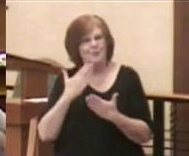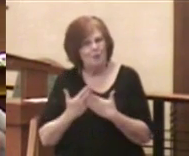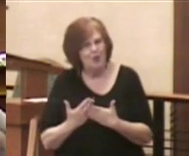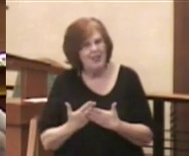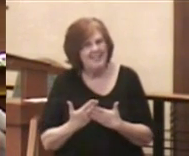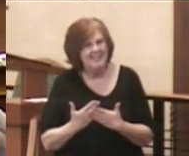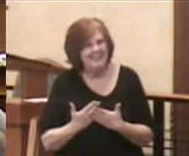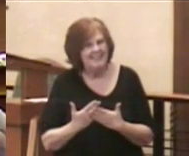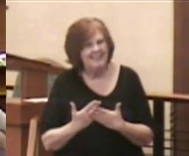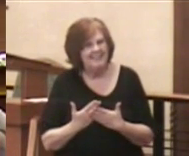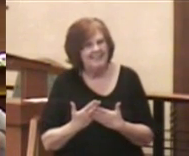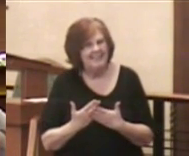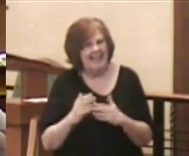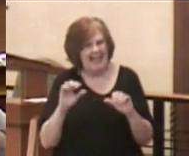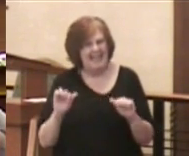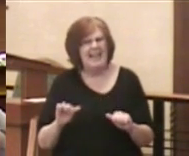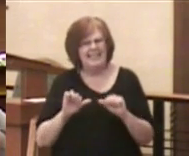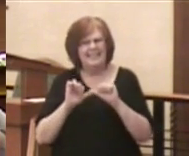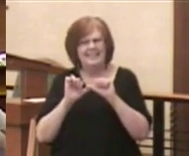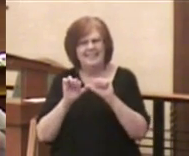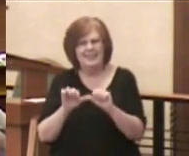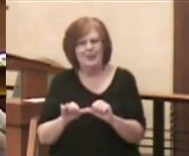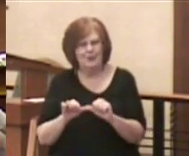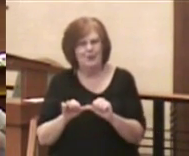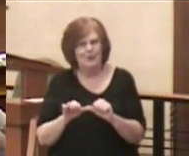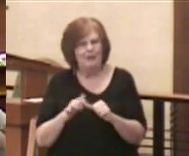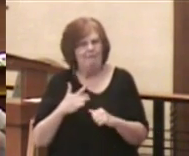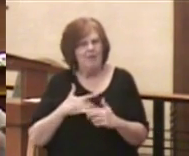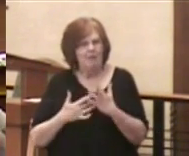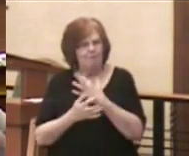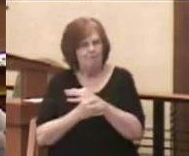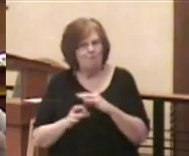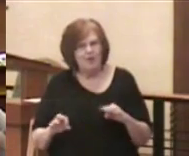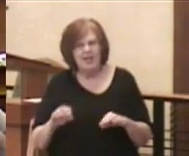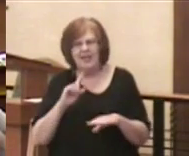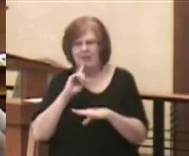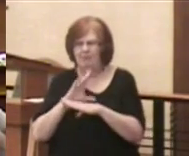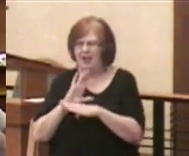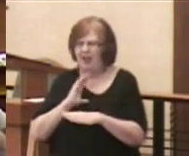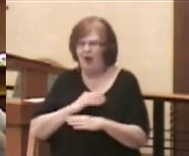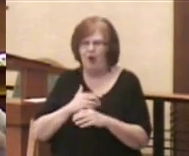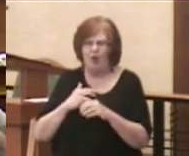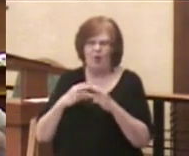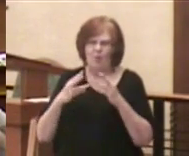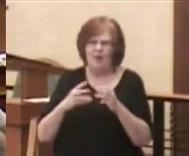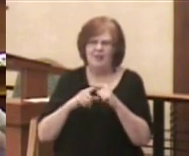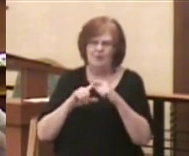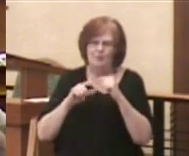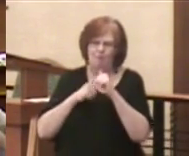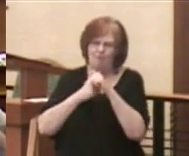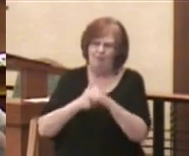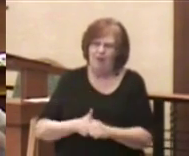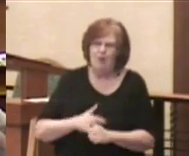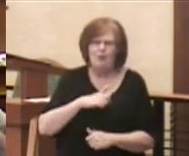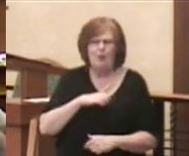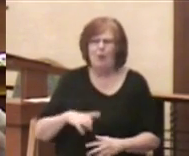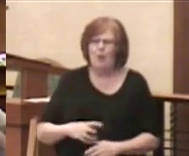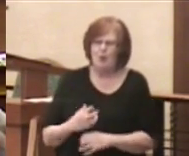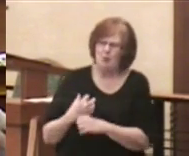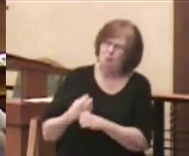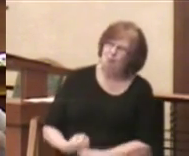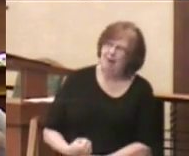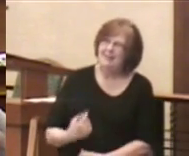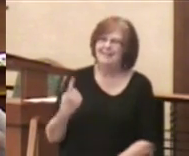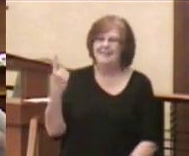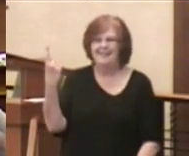so we can continue to be free to commit our ways to the Lord, to trust in him and